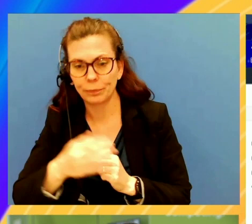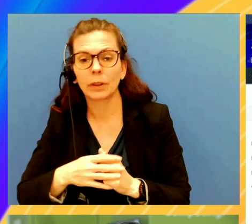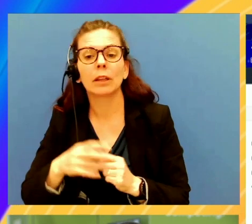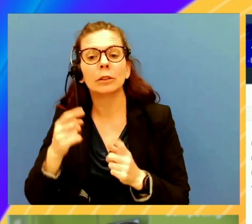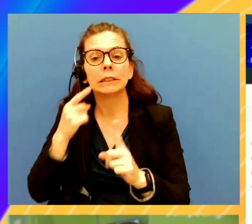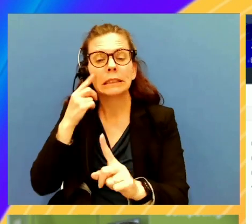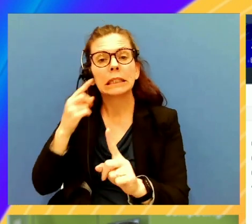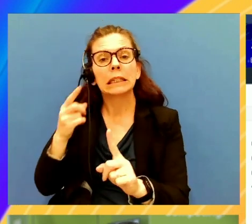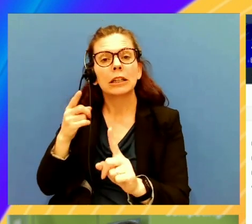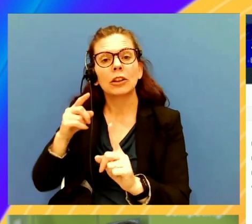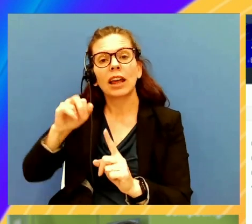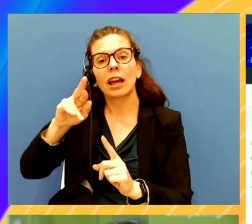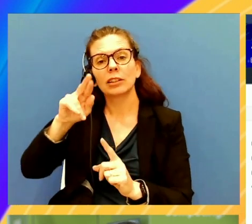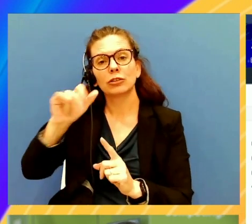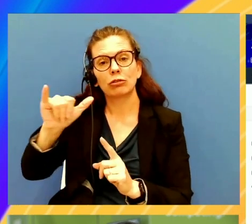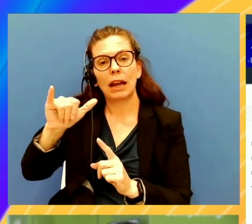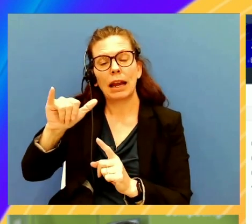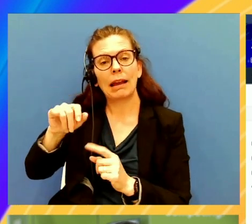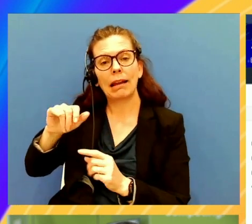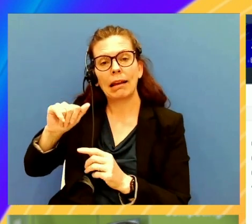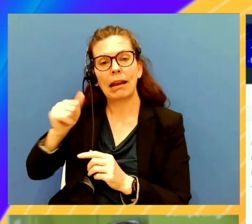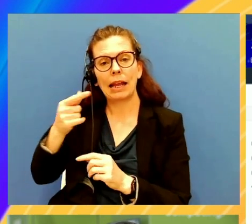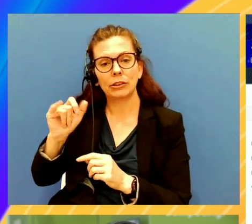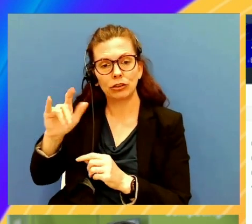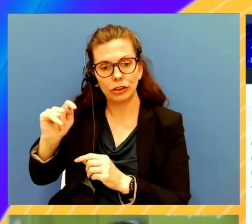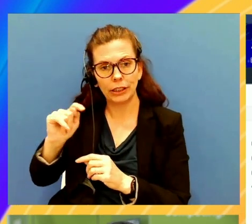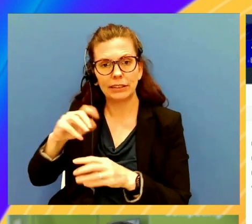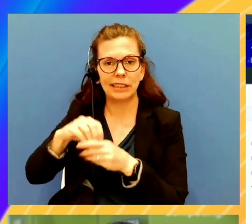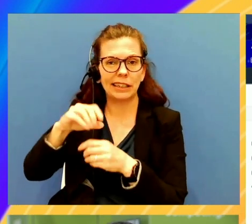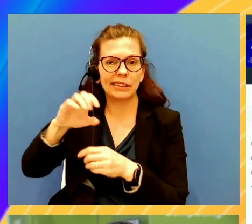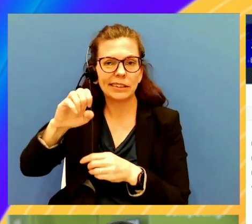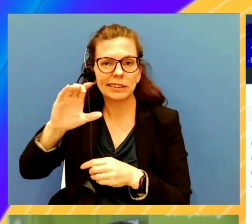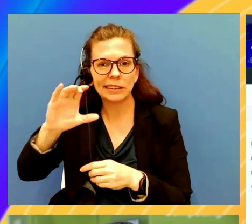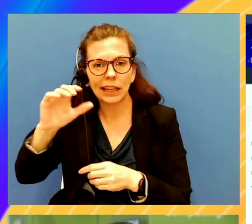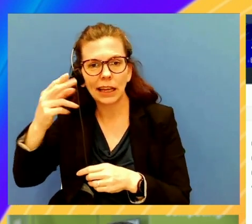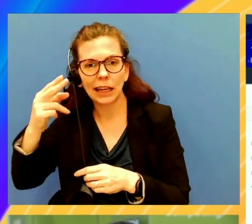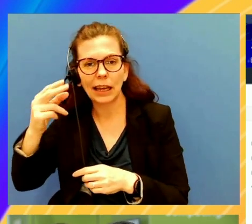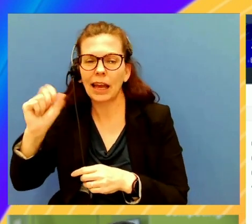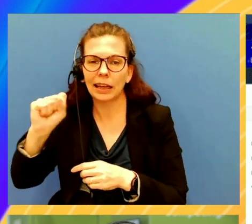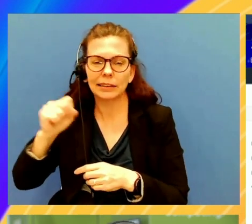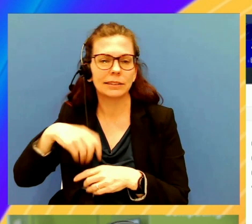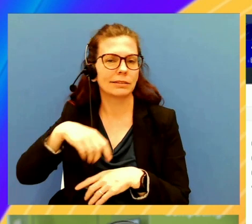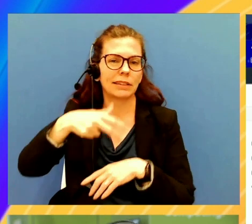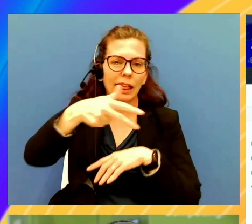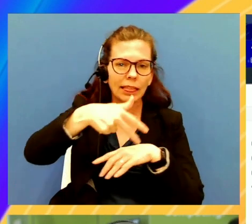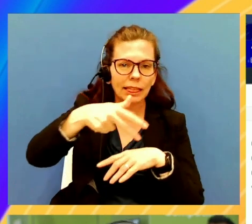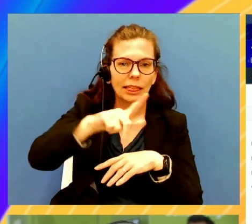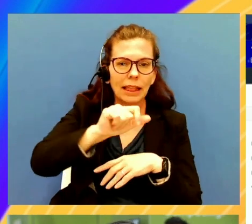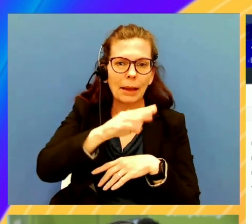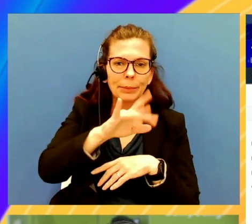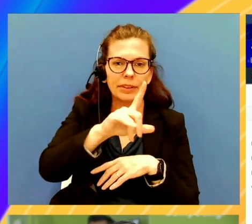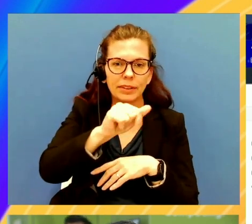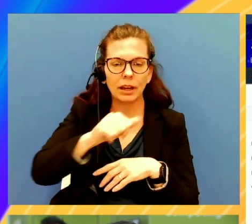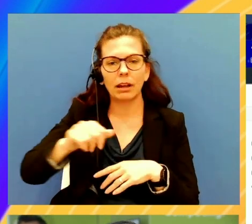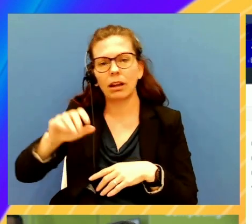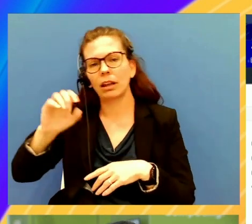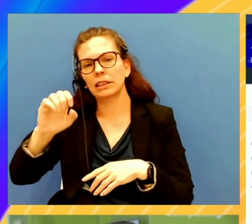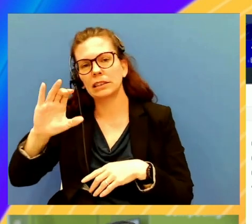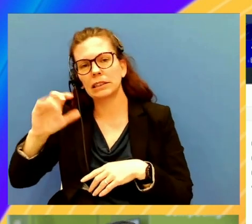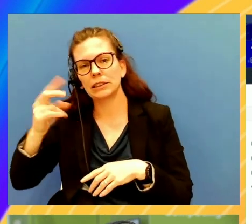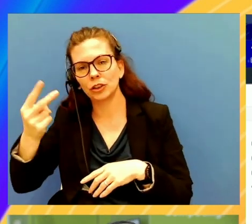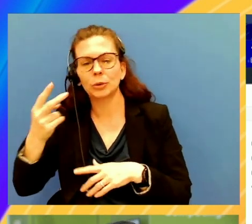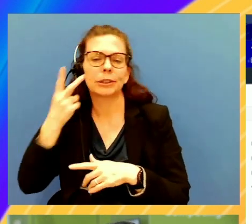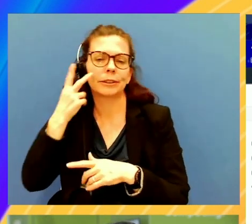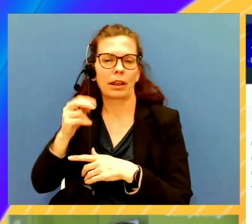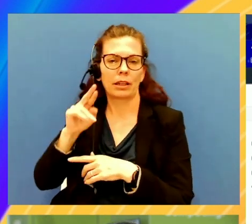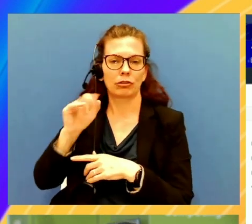like, if you have your X-ray agent installed on your ECS or your ECT or your Lambda, you'll be able to see this X-ray service map